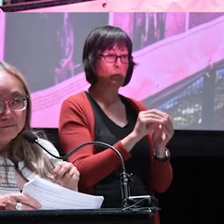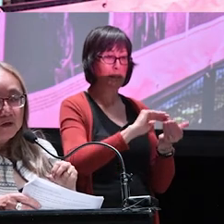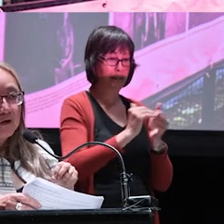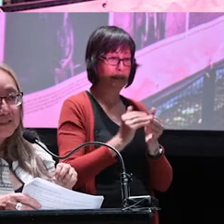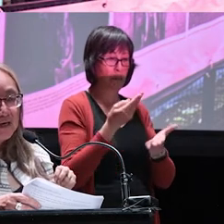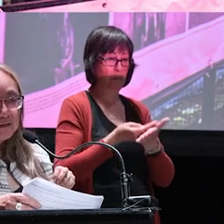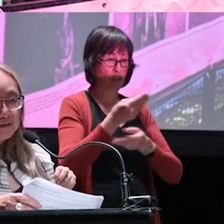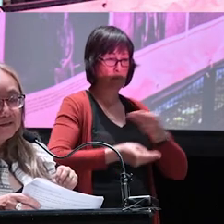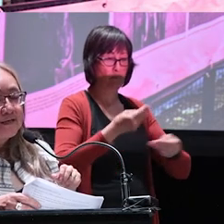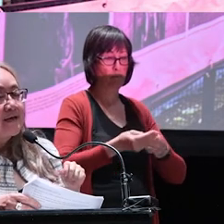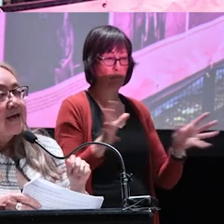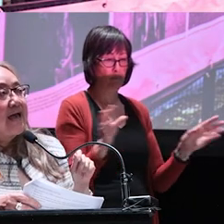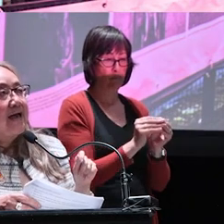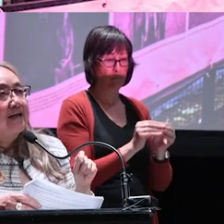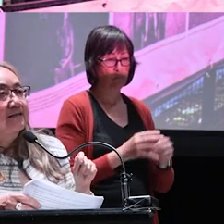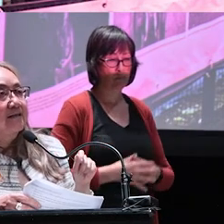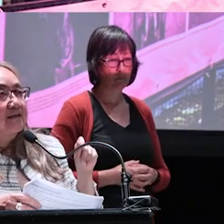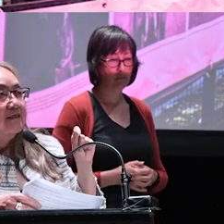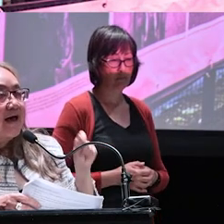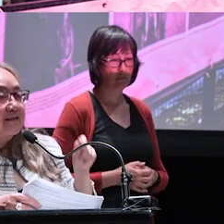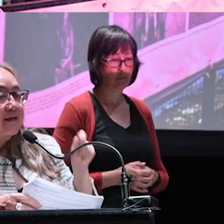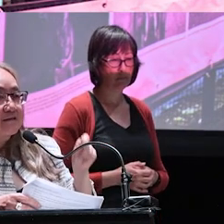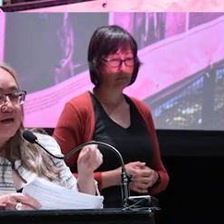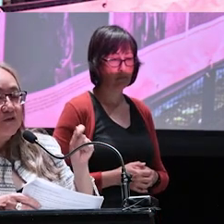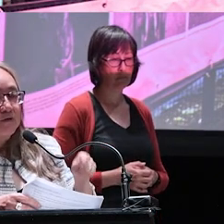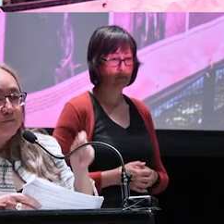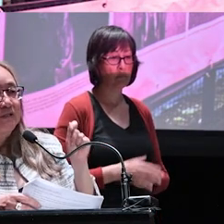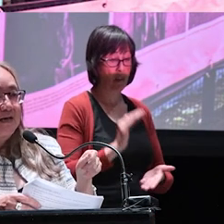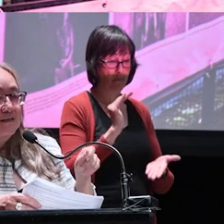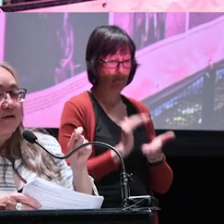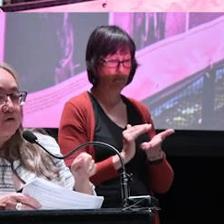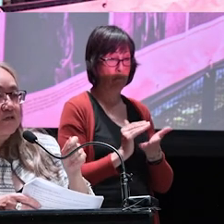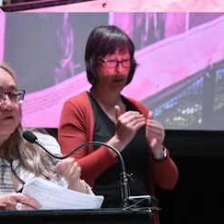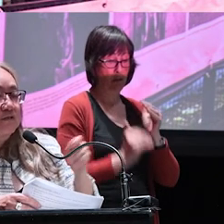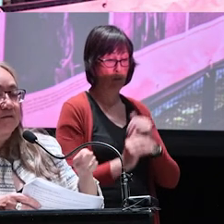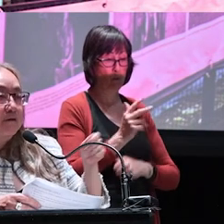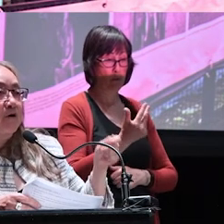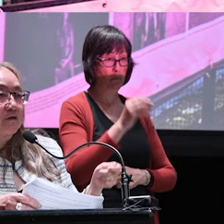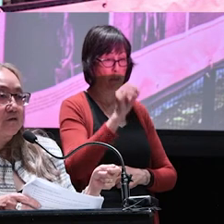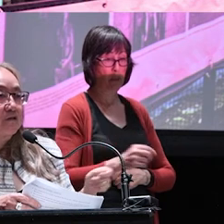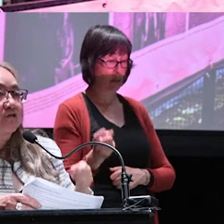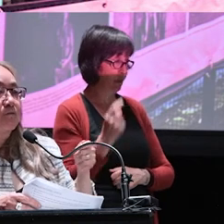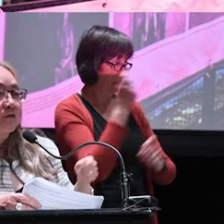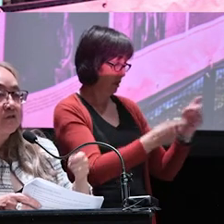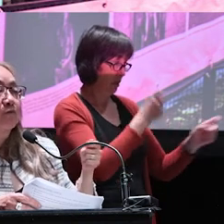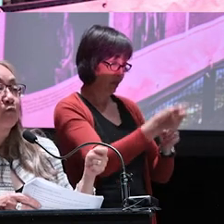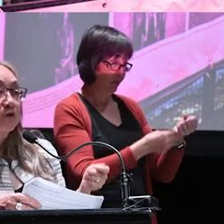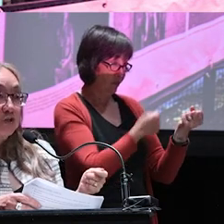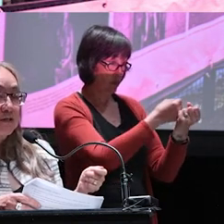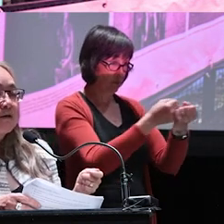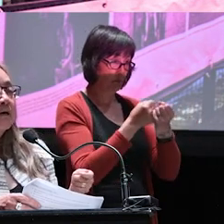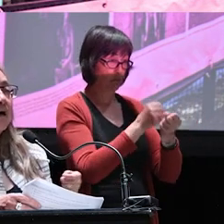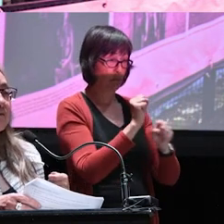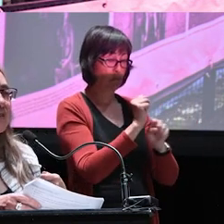altogether. And that less than 3% that goes to those Civic Partners supports the